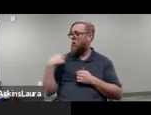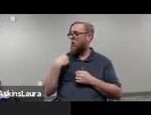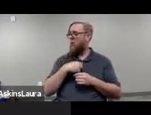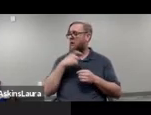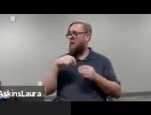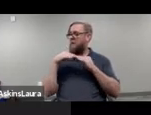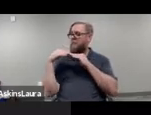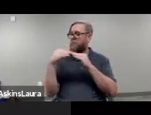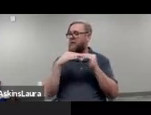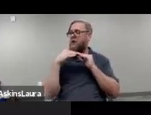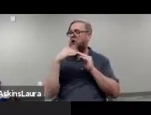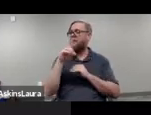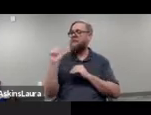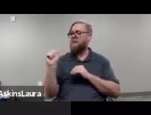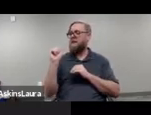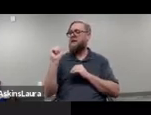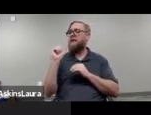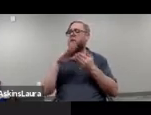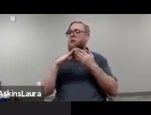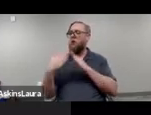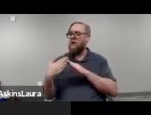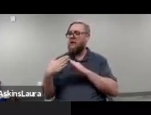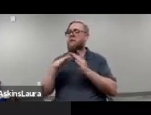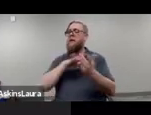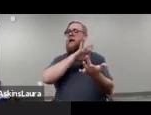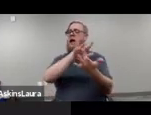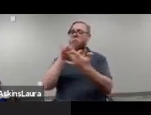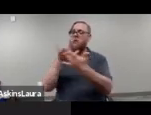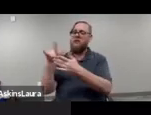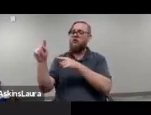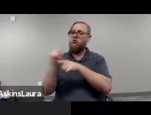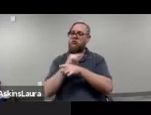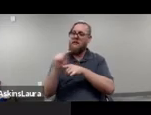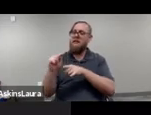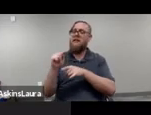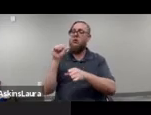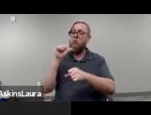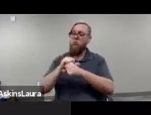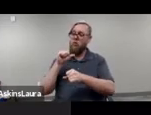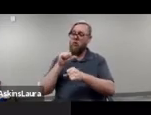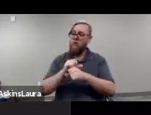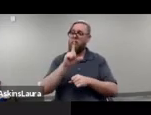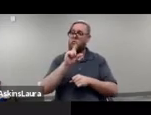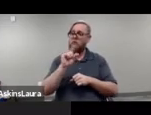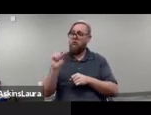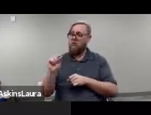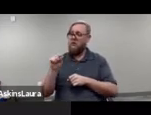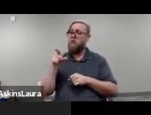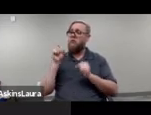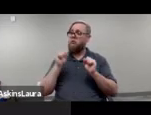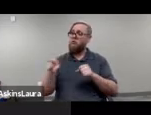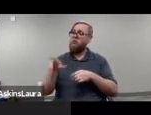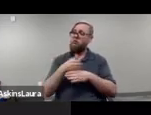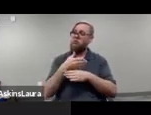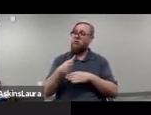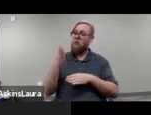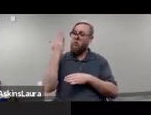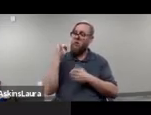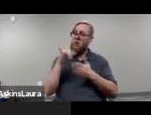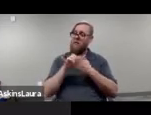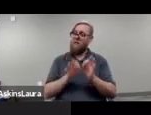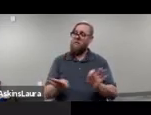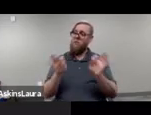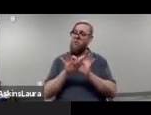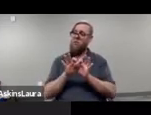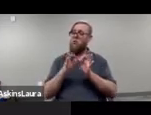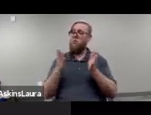peers in the disability community to be part of that outreach the training and the actual work for the 2020 census work could you share why that would be important and